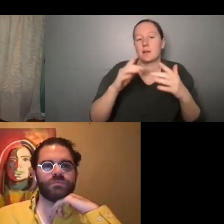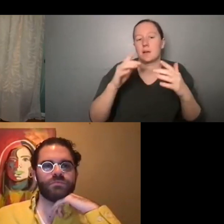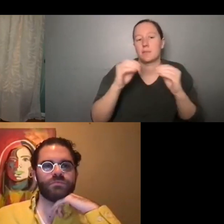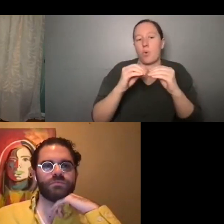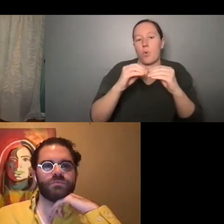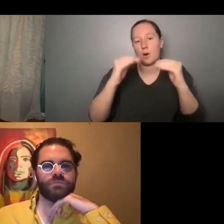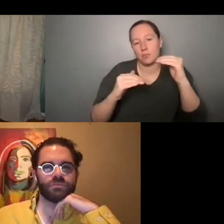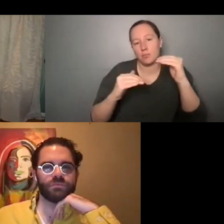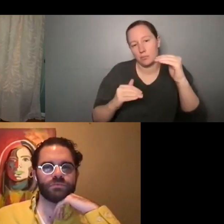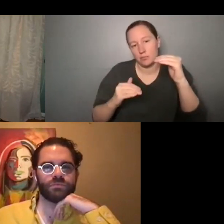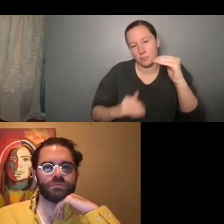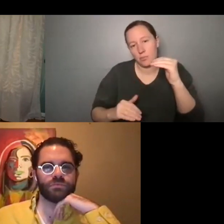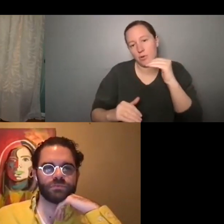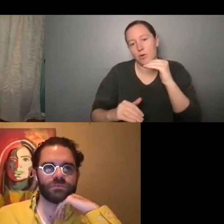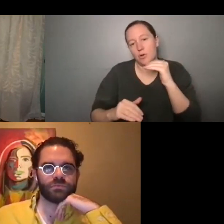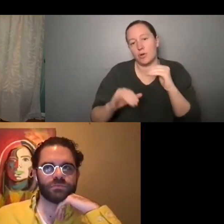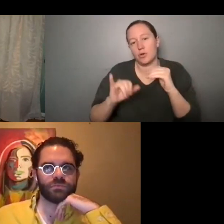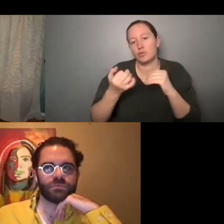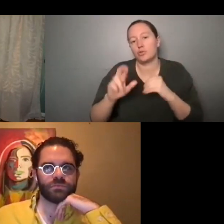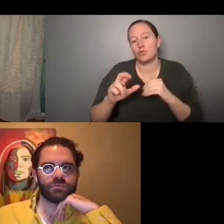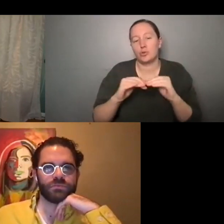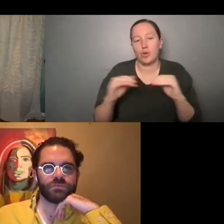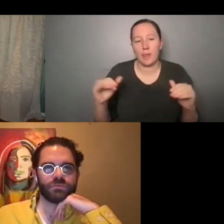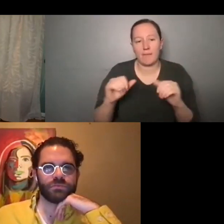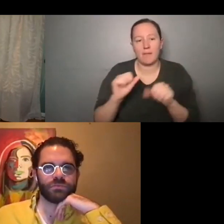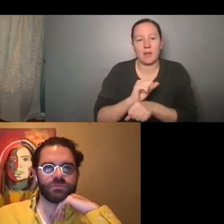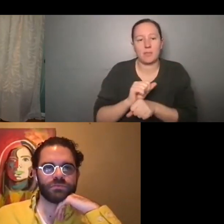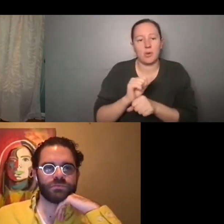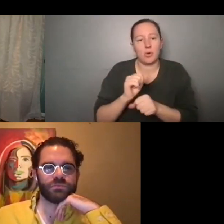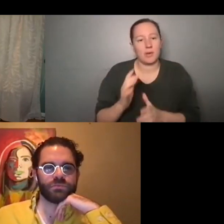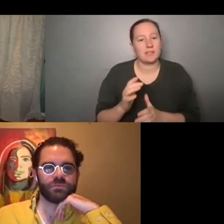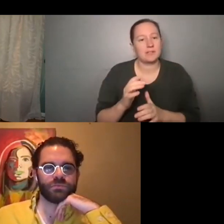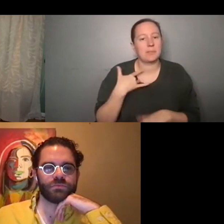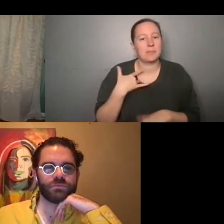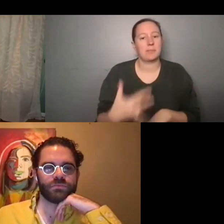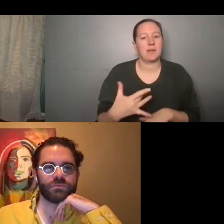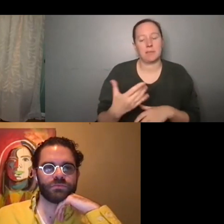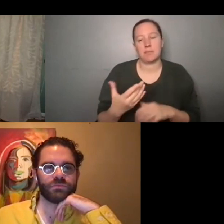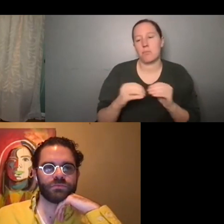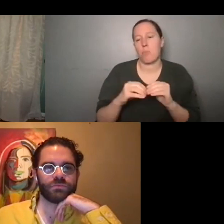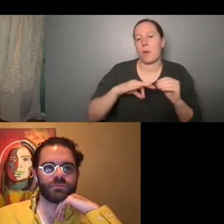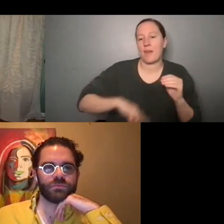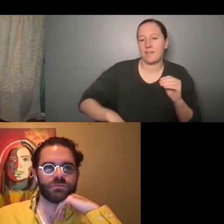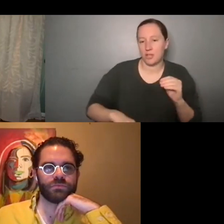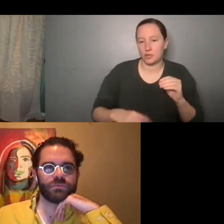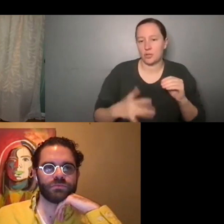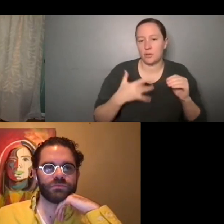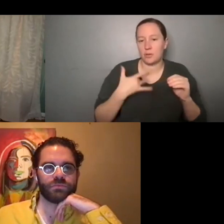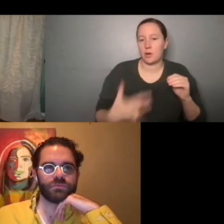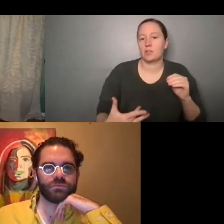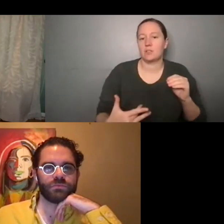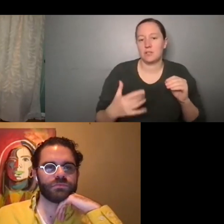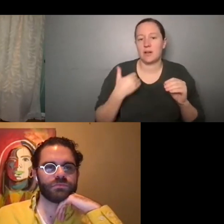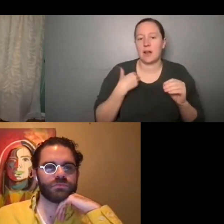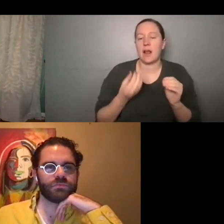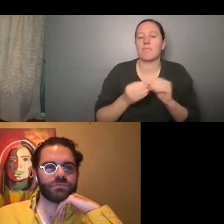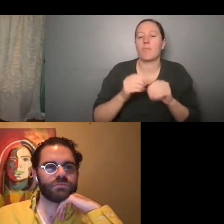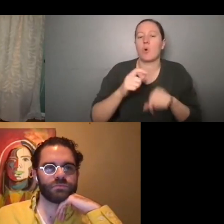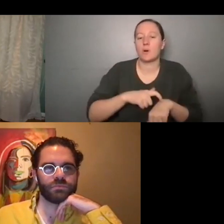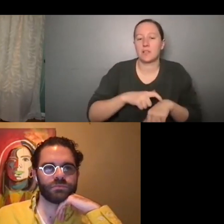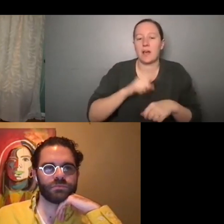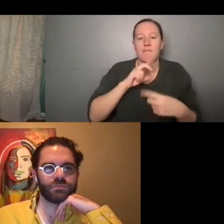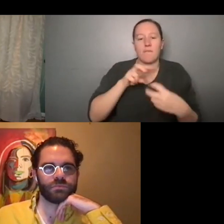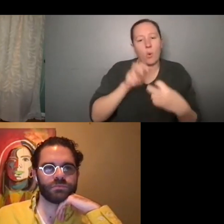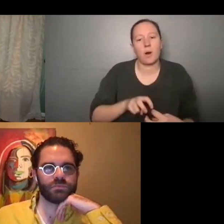employees, um, that I, I have found to be a little more beneficial and they, they often will have a little more time to meet with you as